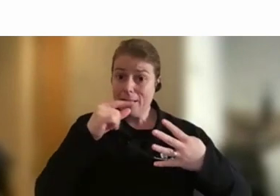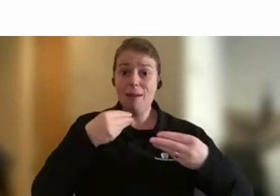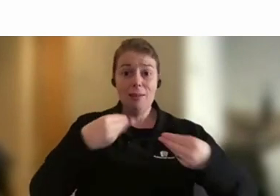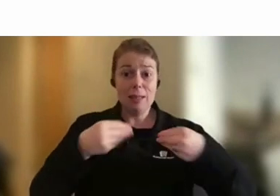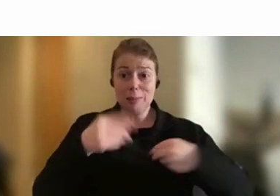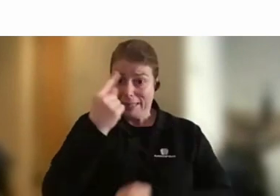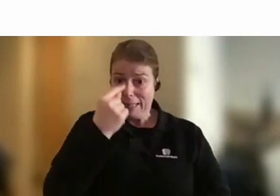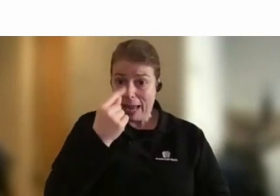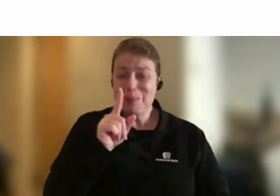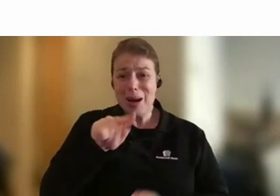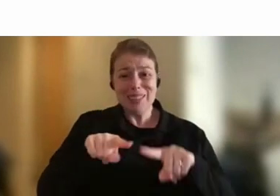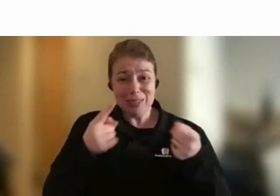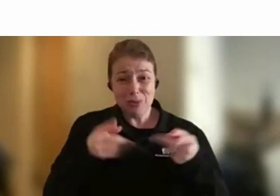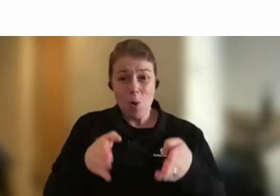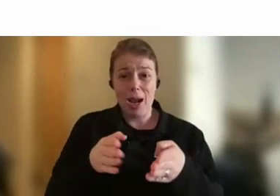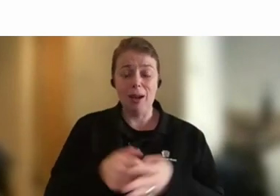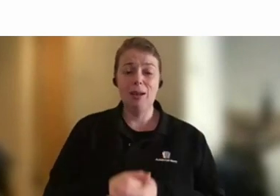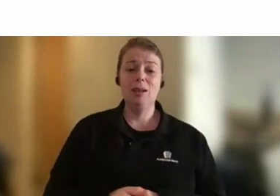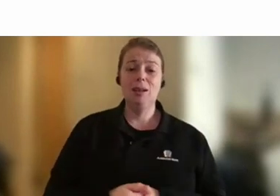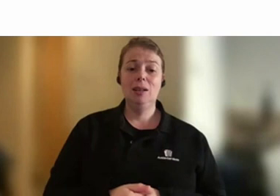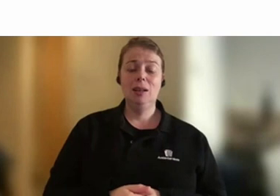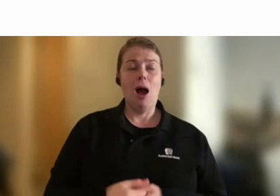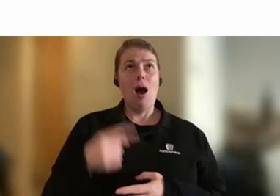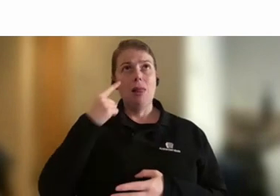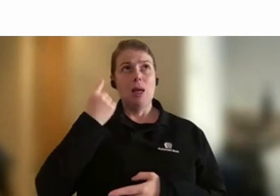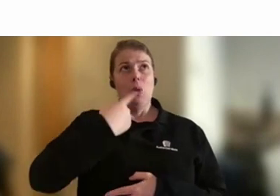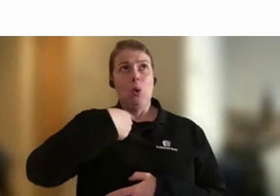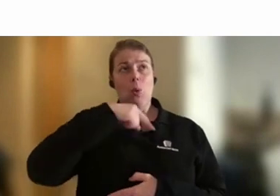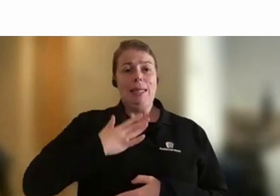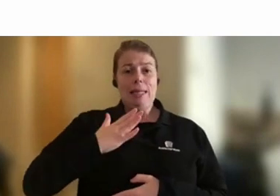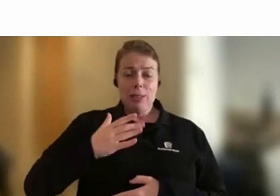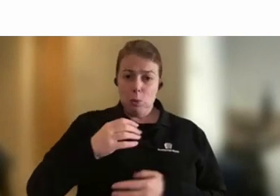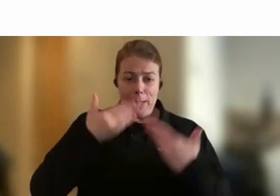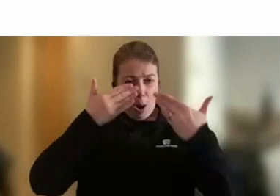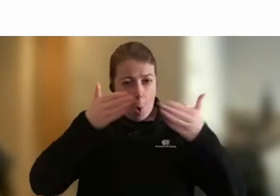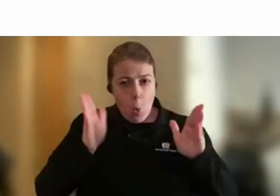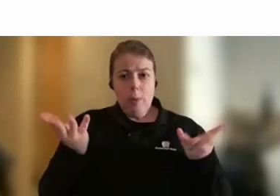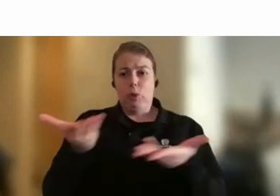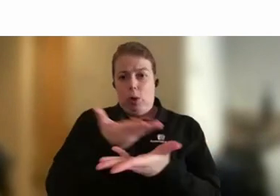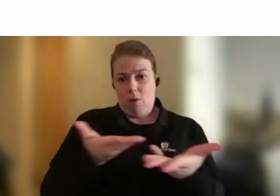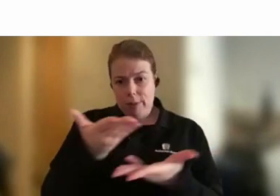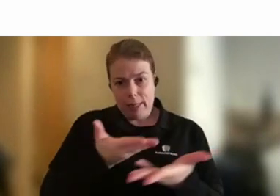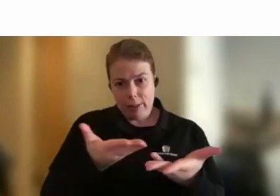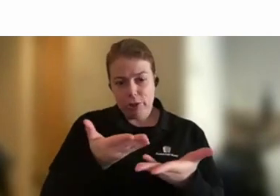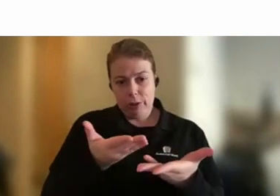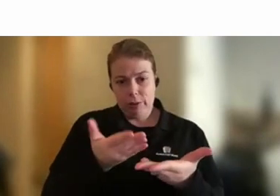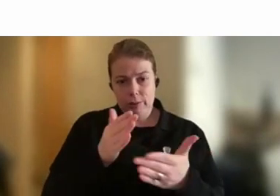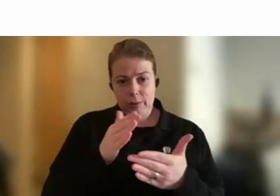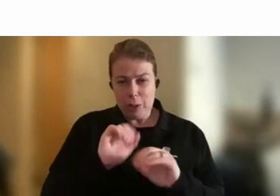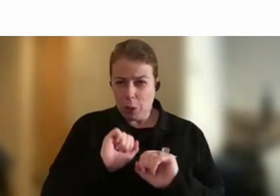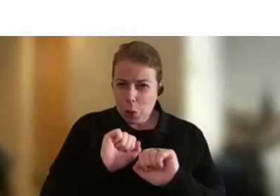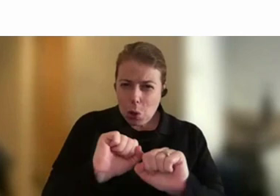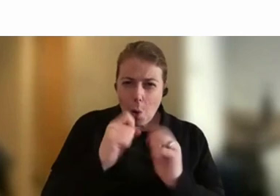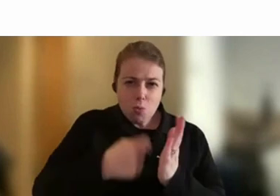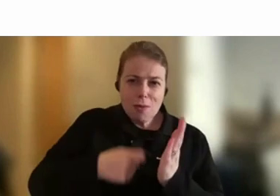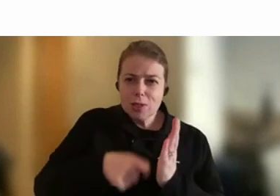so I think what we all need to be doing is being open to the conversation about what are your preferences